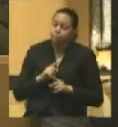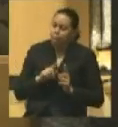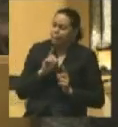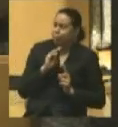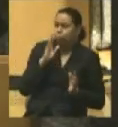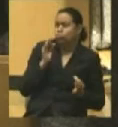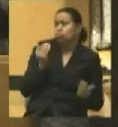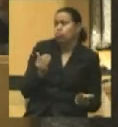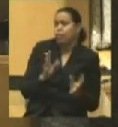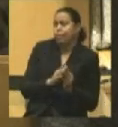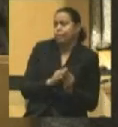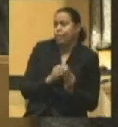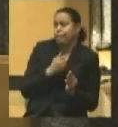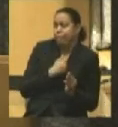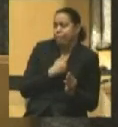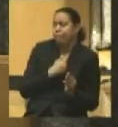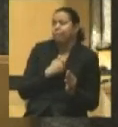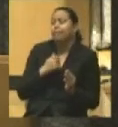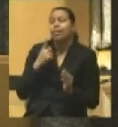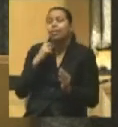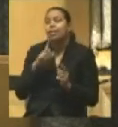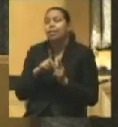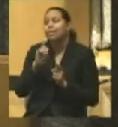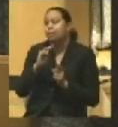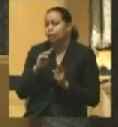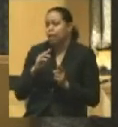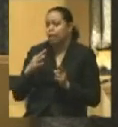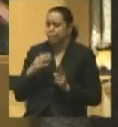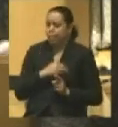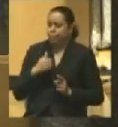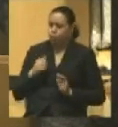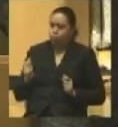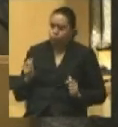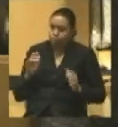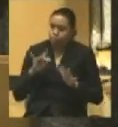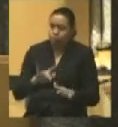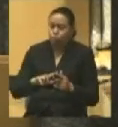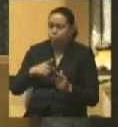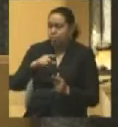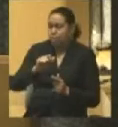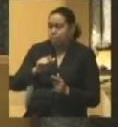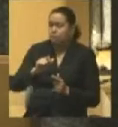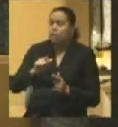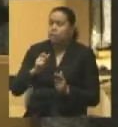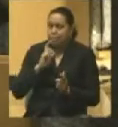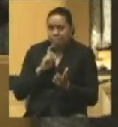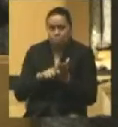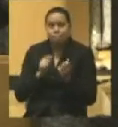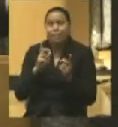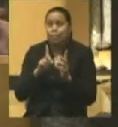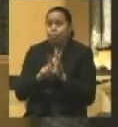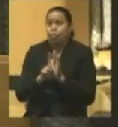ahead and held theirs. And I think, you know, as the Democratic delegates streamed into Harrisburg, they were met by refugees fleeing